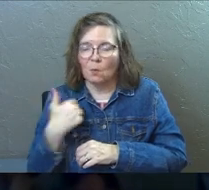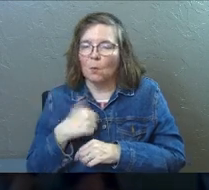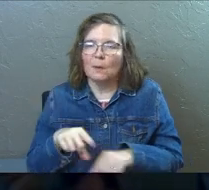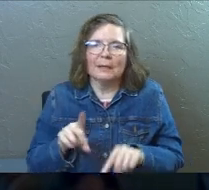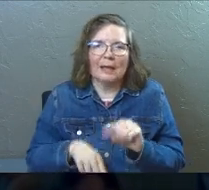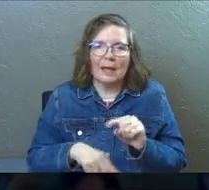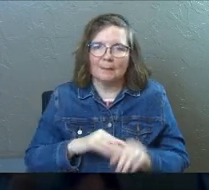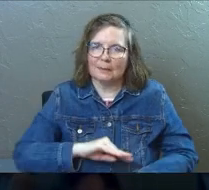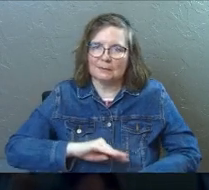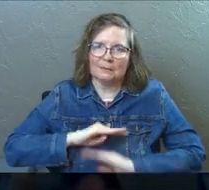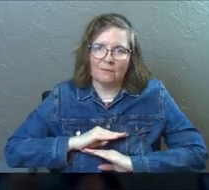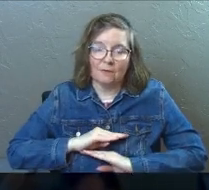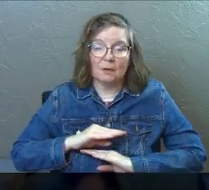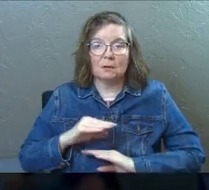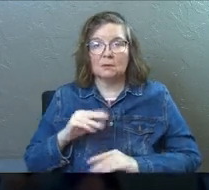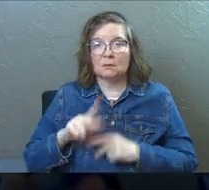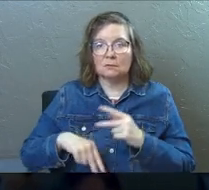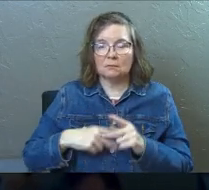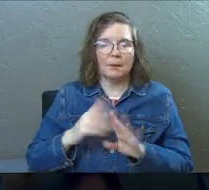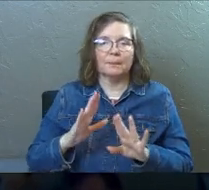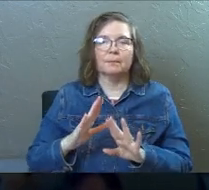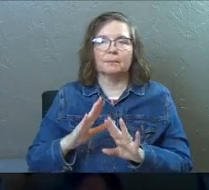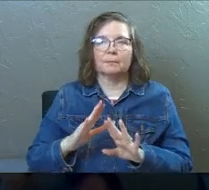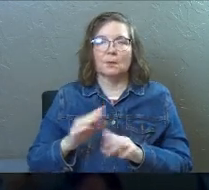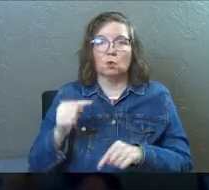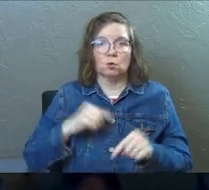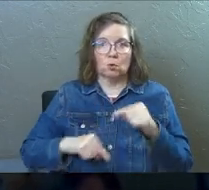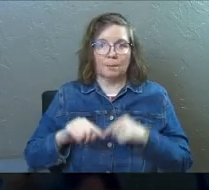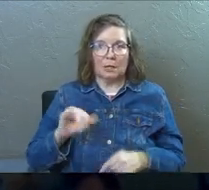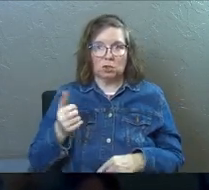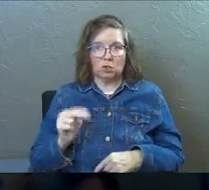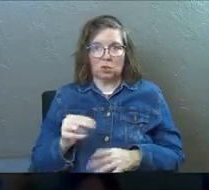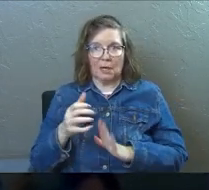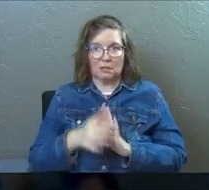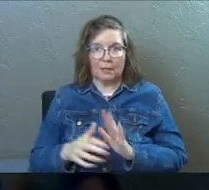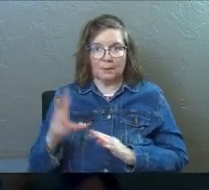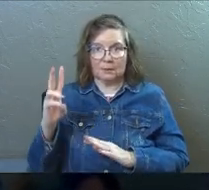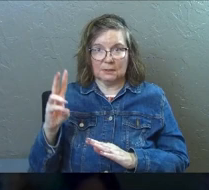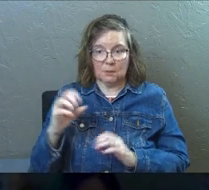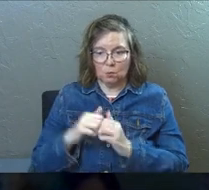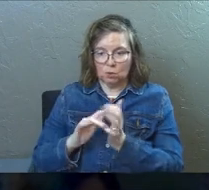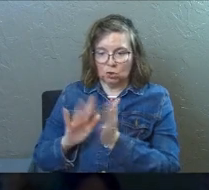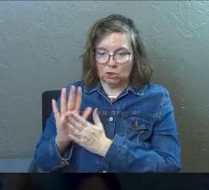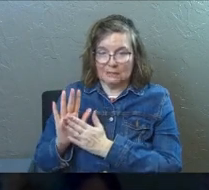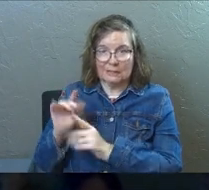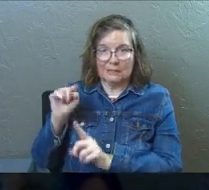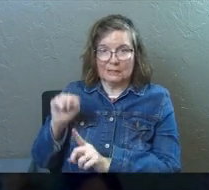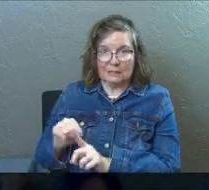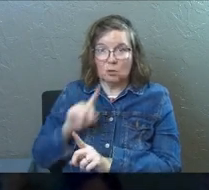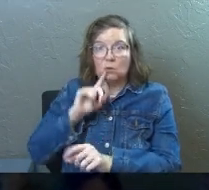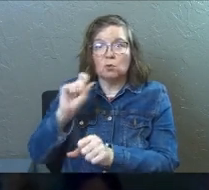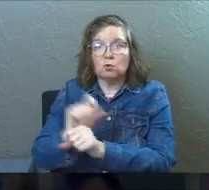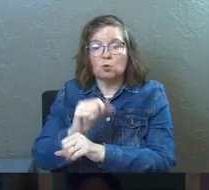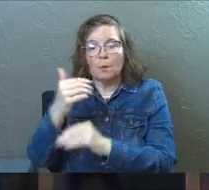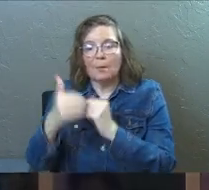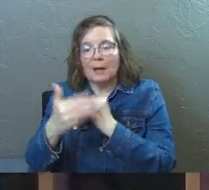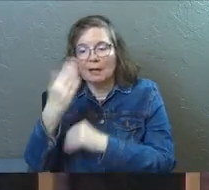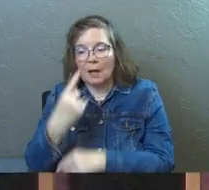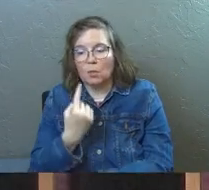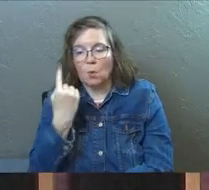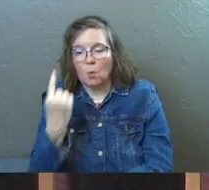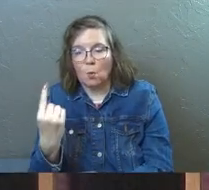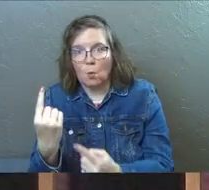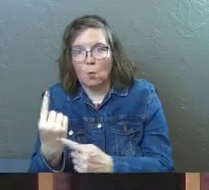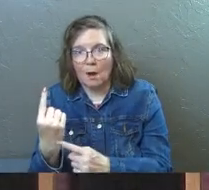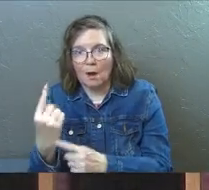cannot be satisfied. version, or I'm sorry, back to John chapter 6 with Jesus and verse 33, the true bread of God is the